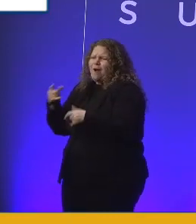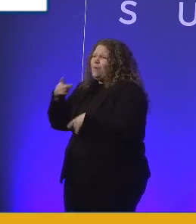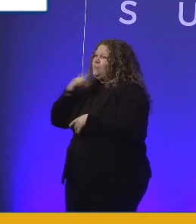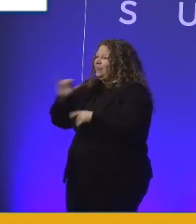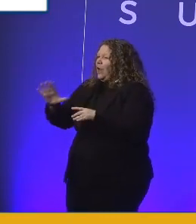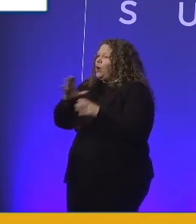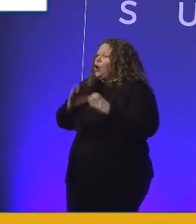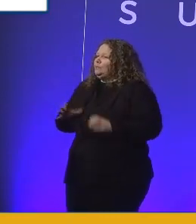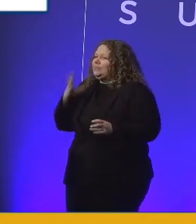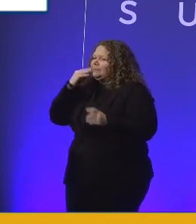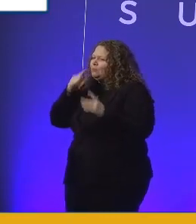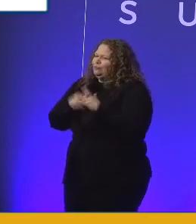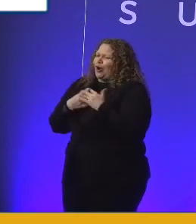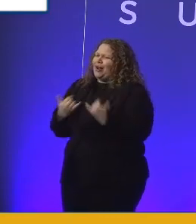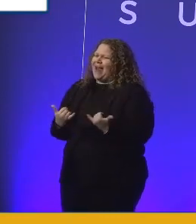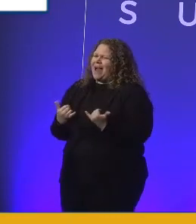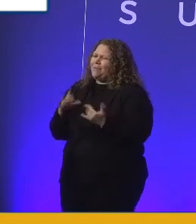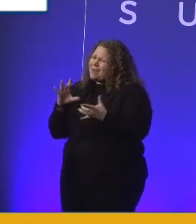a better way.